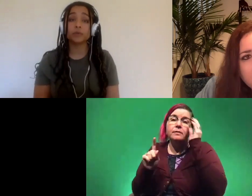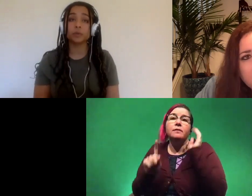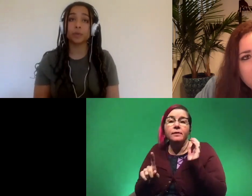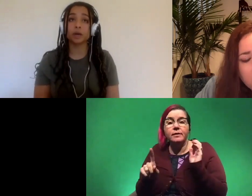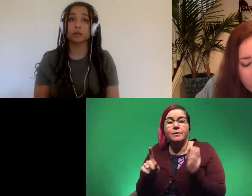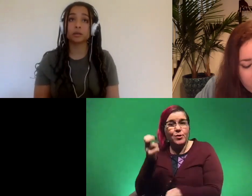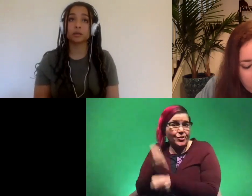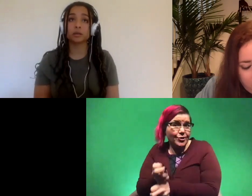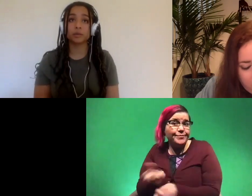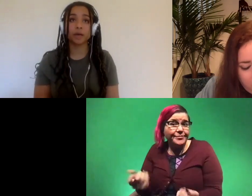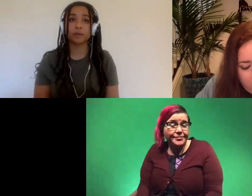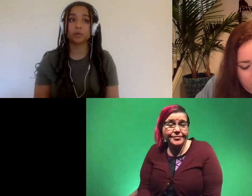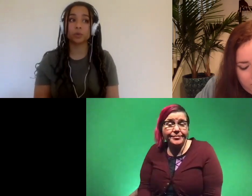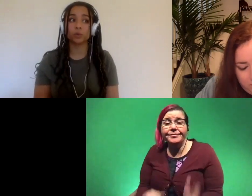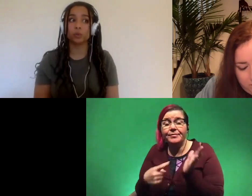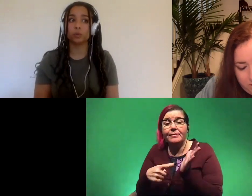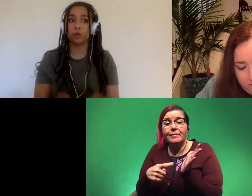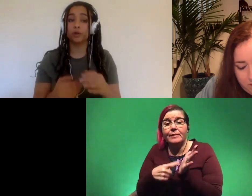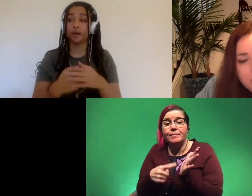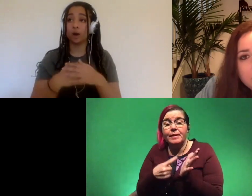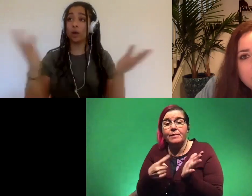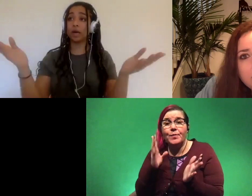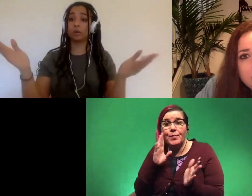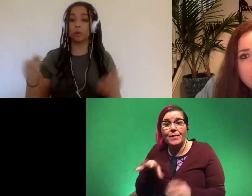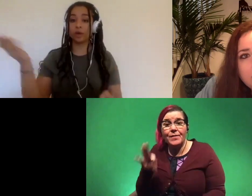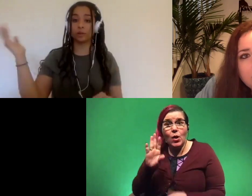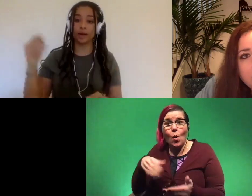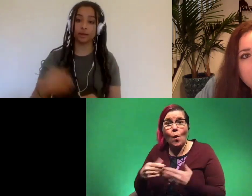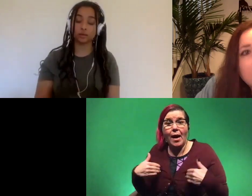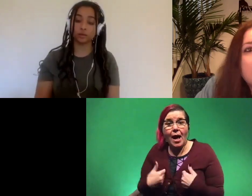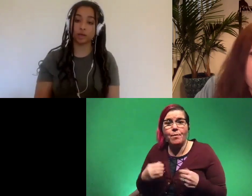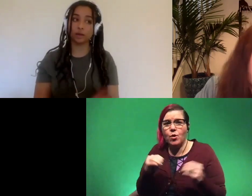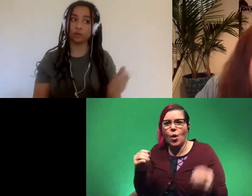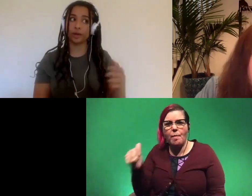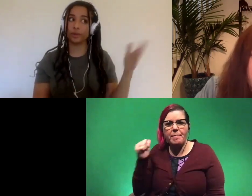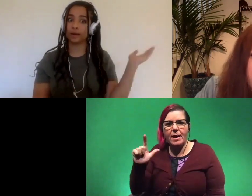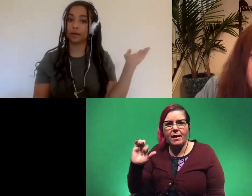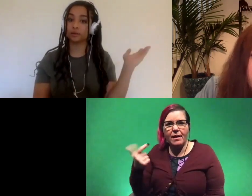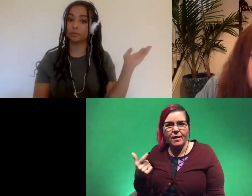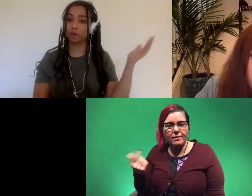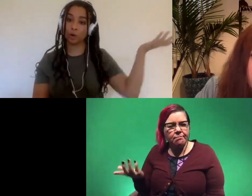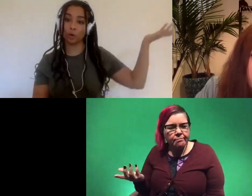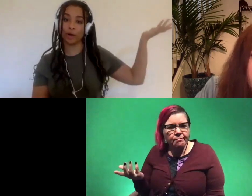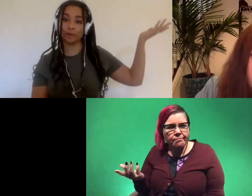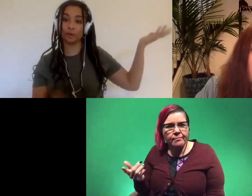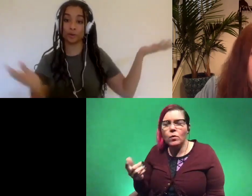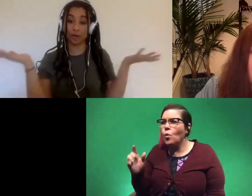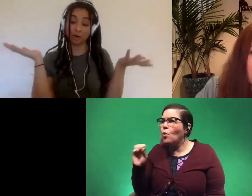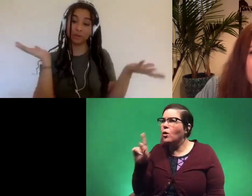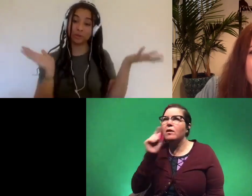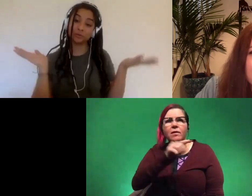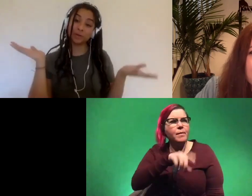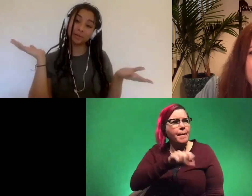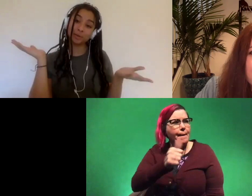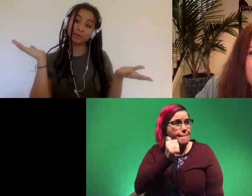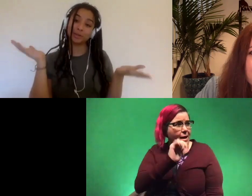quite difficult because sometimes you'll find a whole animal but without the back legs of it and then you'll find back legs but no whole animal so are gonna call